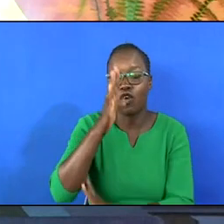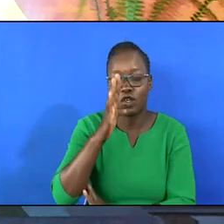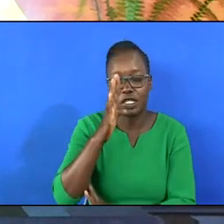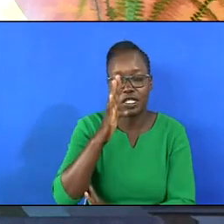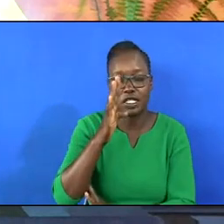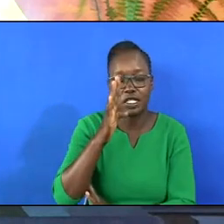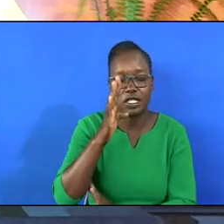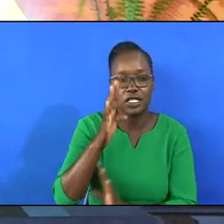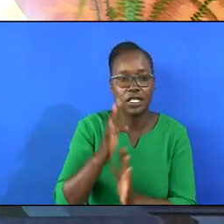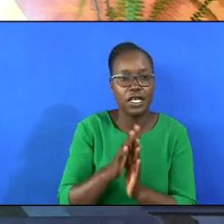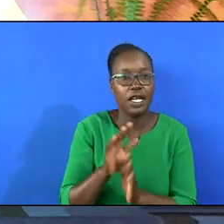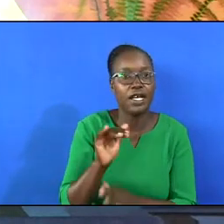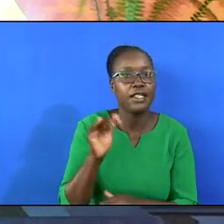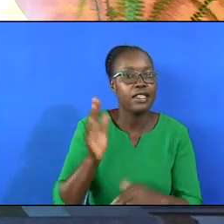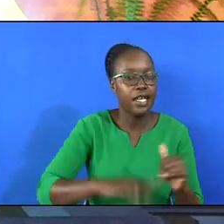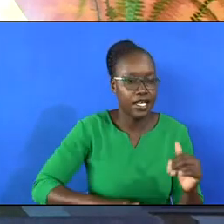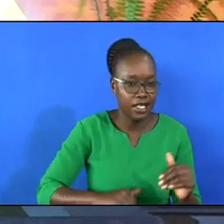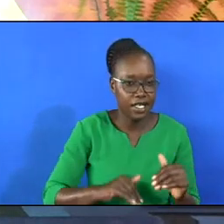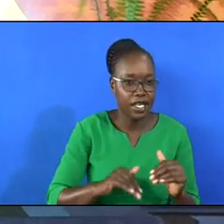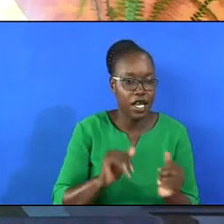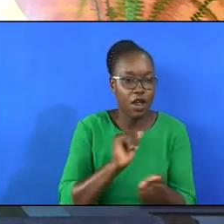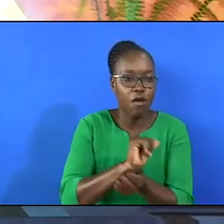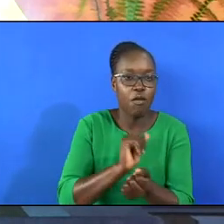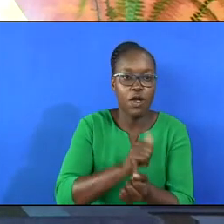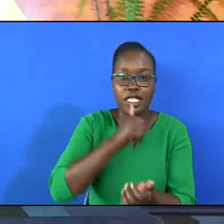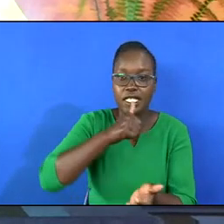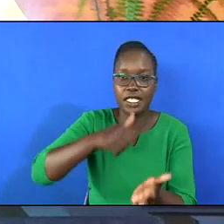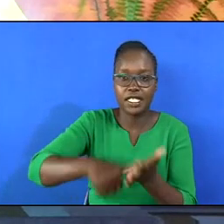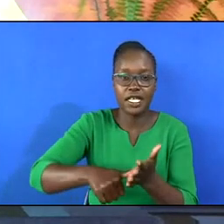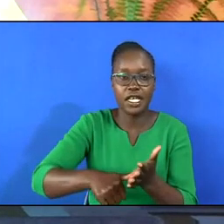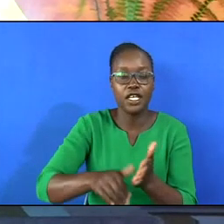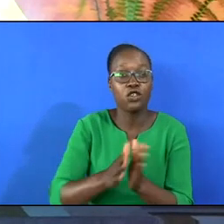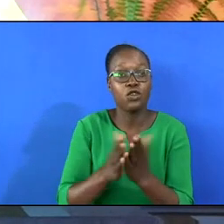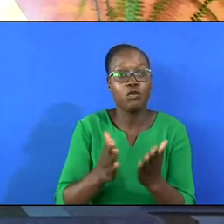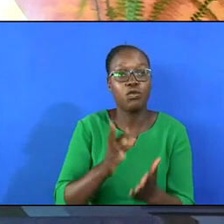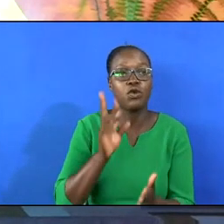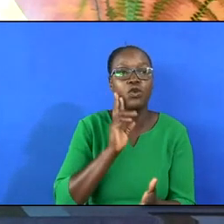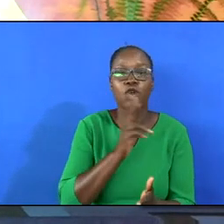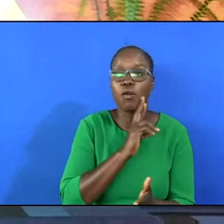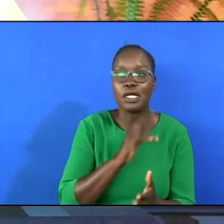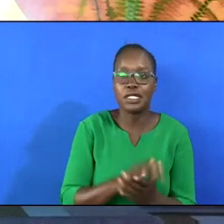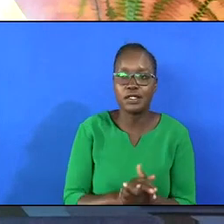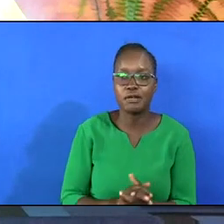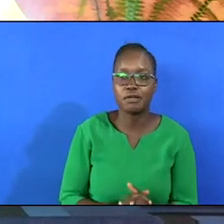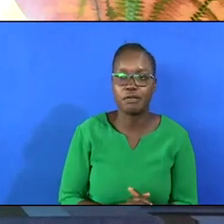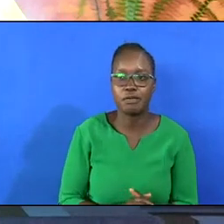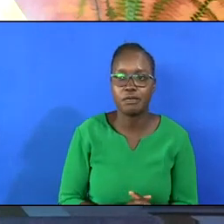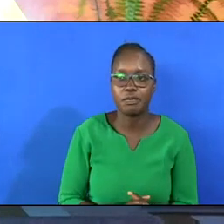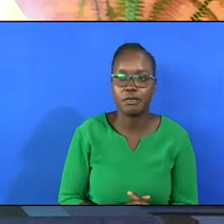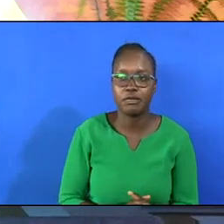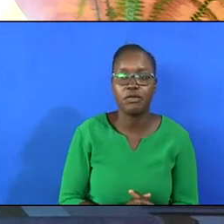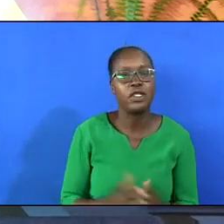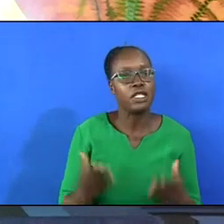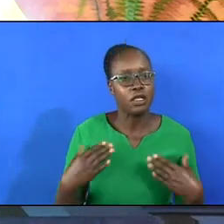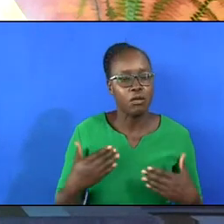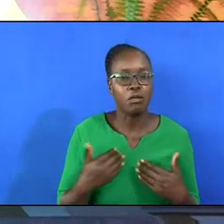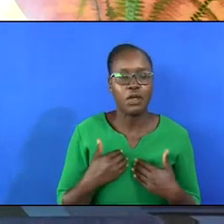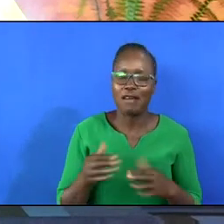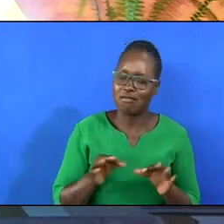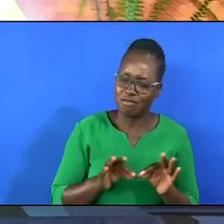than Paul's letter to the Romans. People have